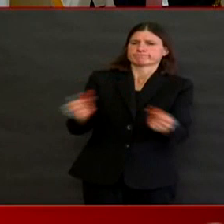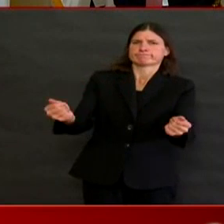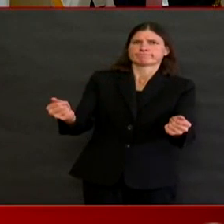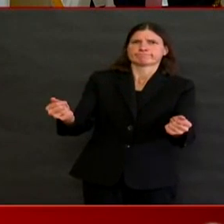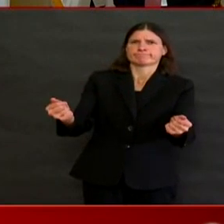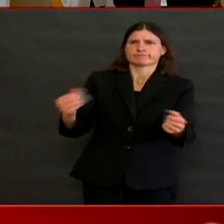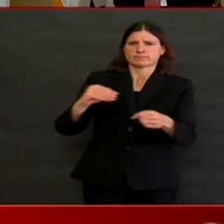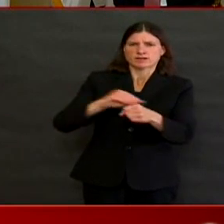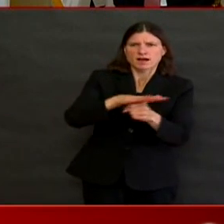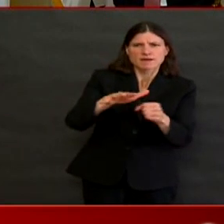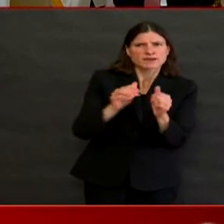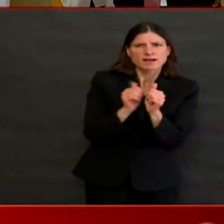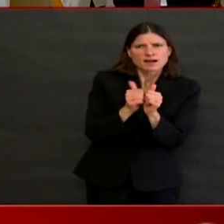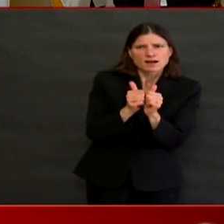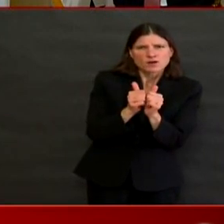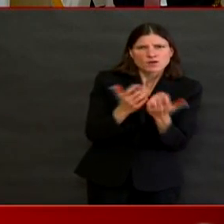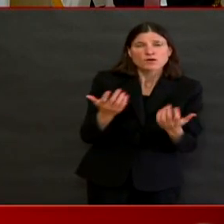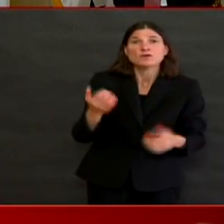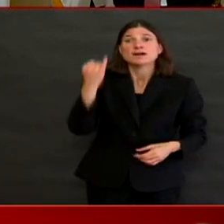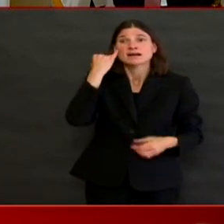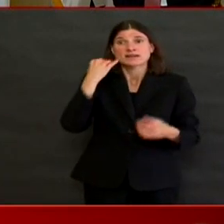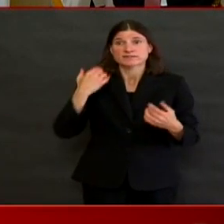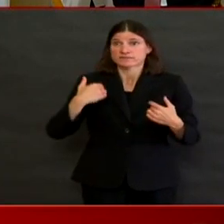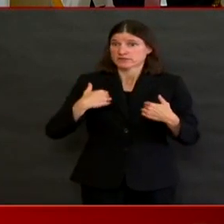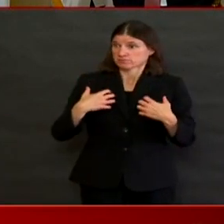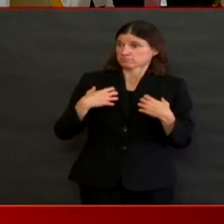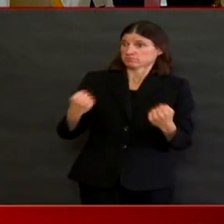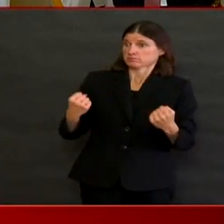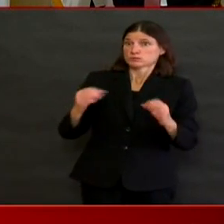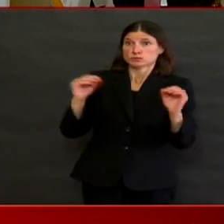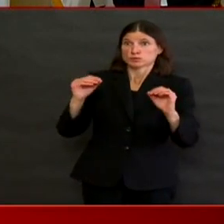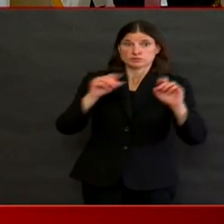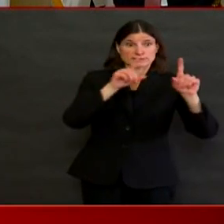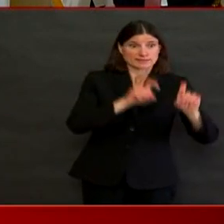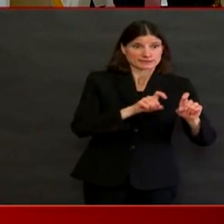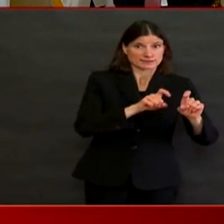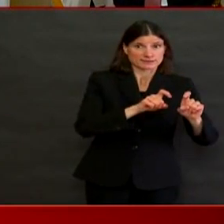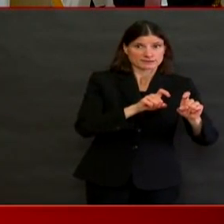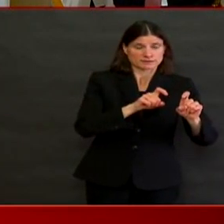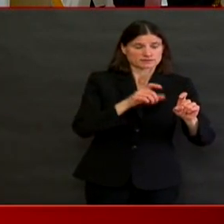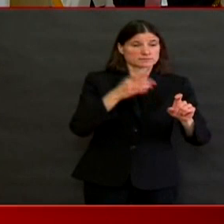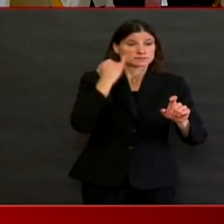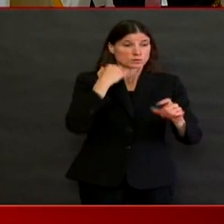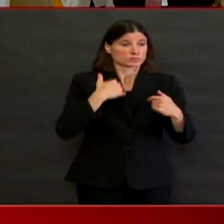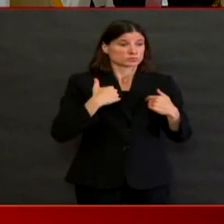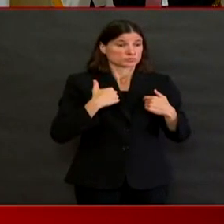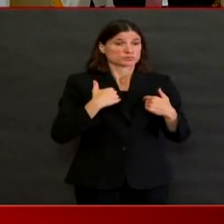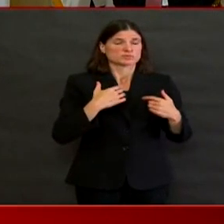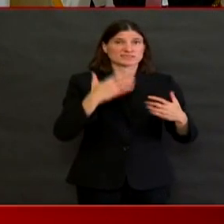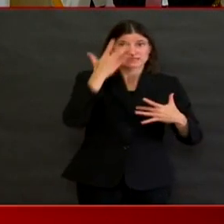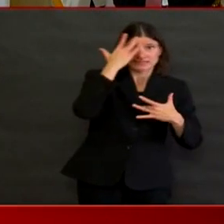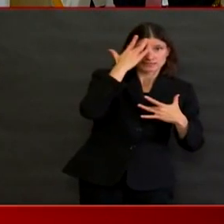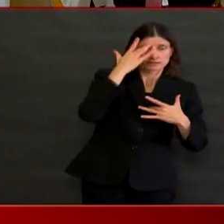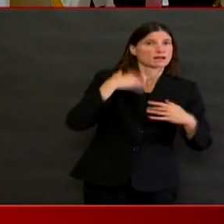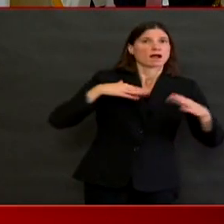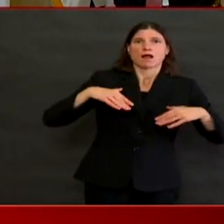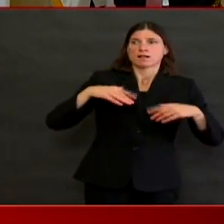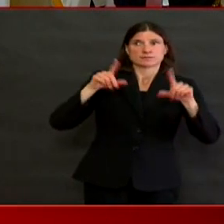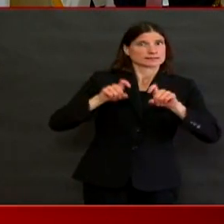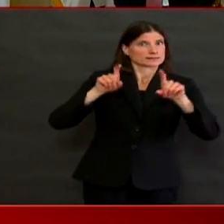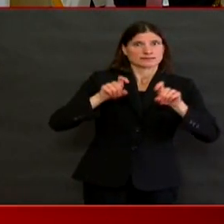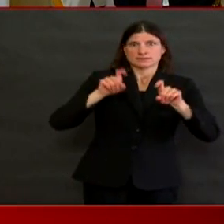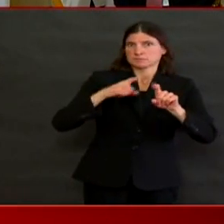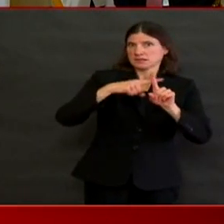able to carry and spread the virus? So there are two strategies to be able to clear